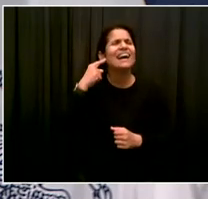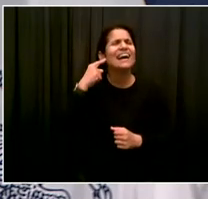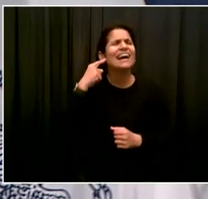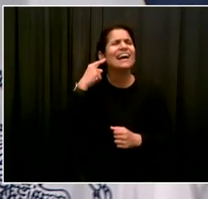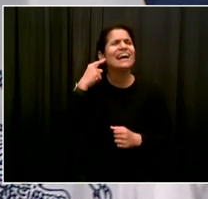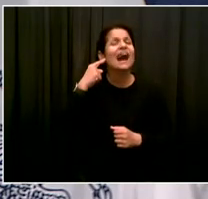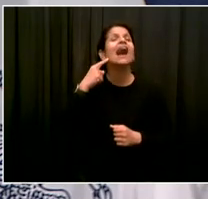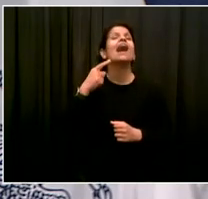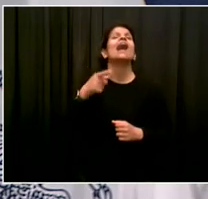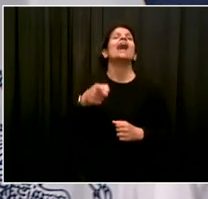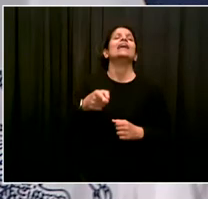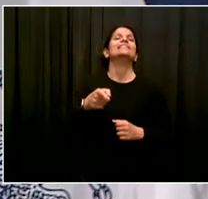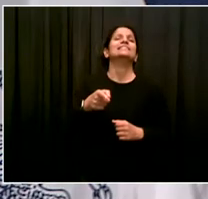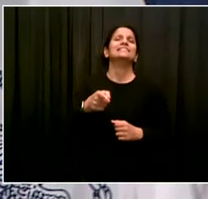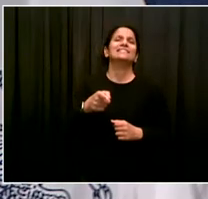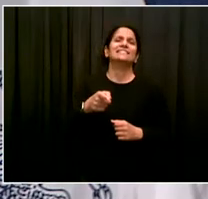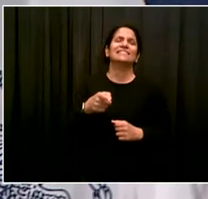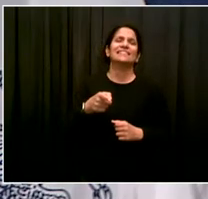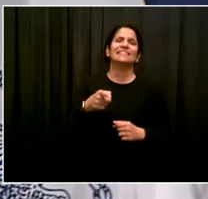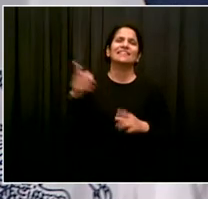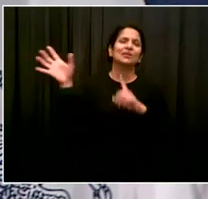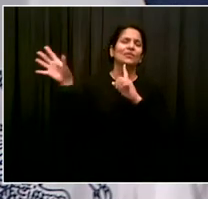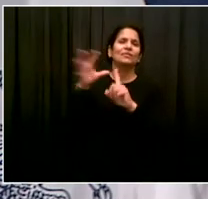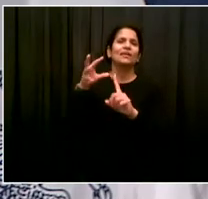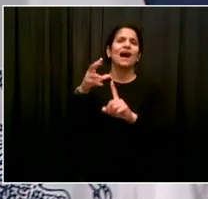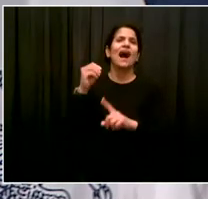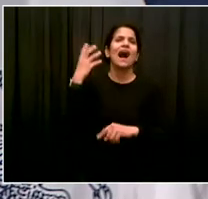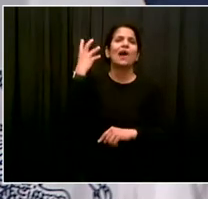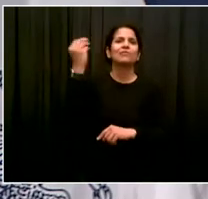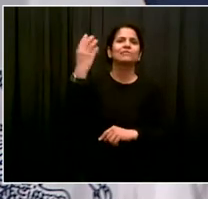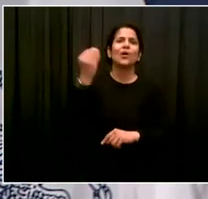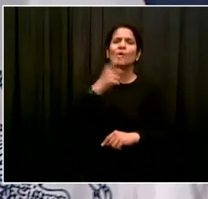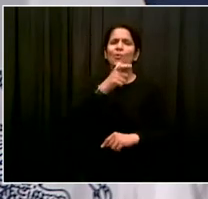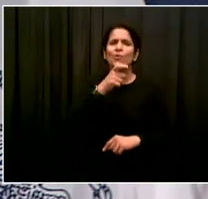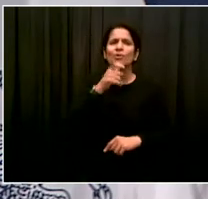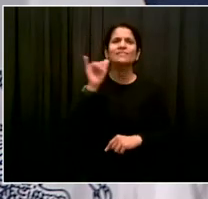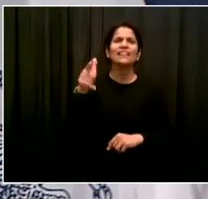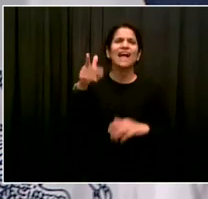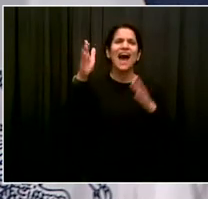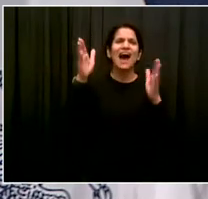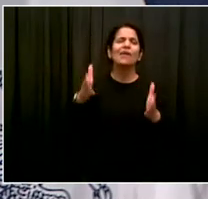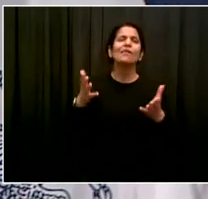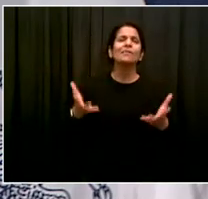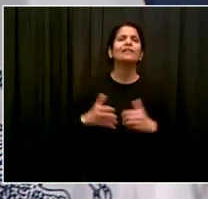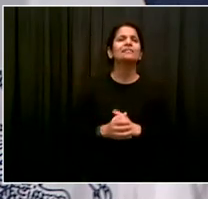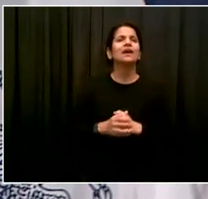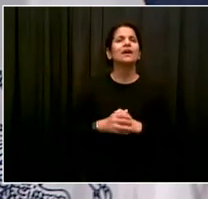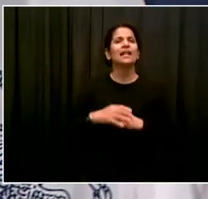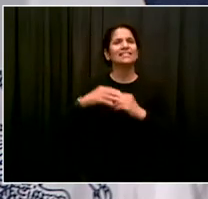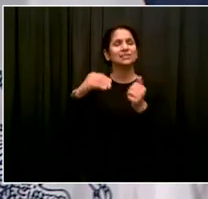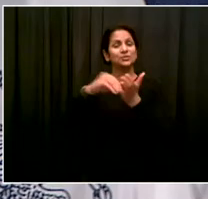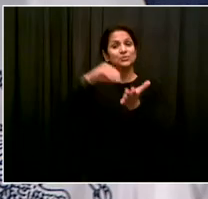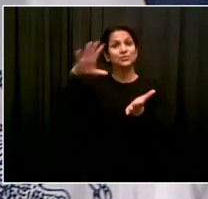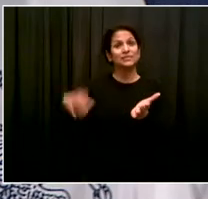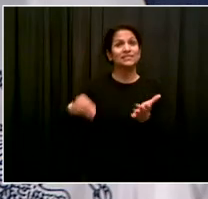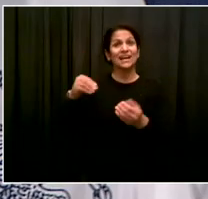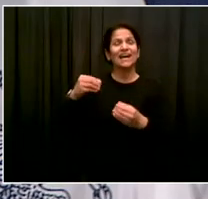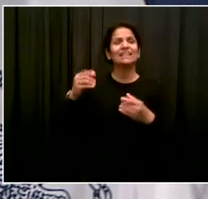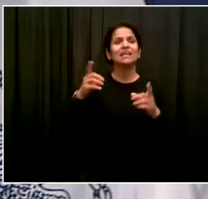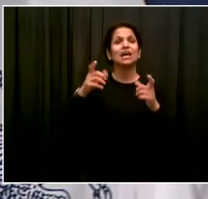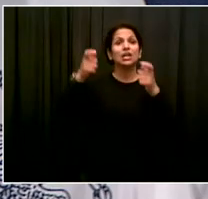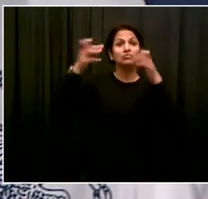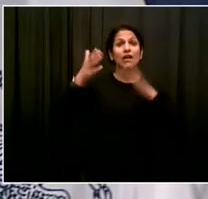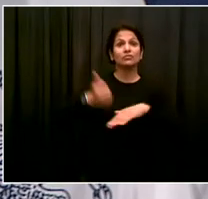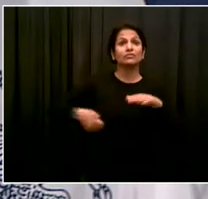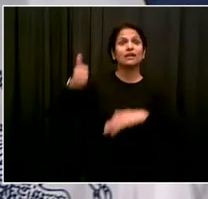correspondence out in the city hall parking lot. Chancellor Misha Ross Porter and the new director of Office of Climate and Sustainability,